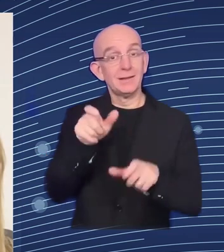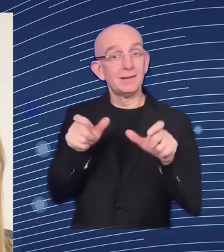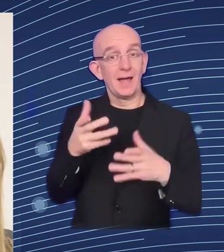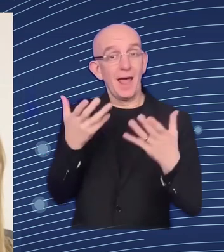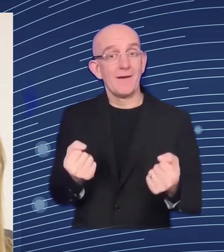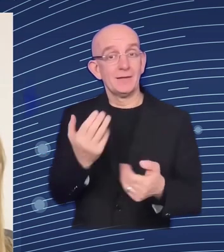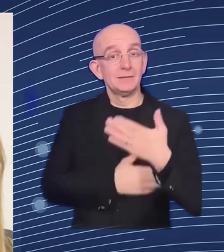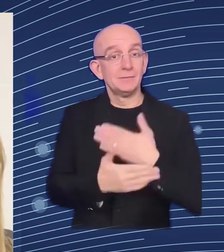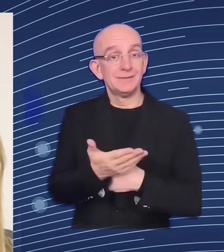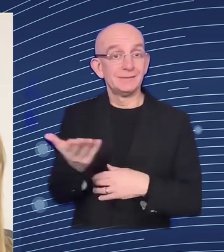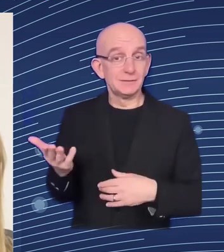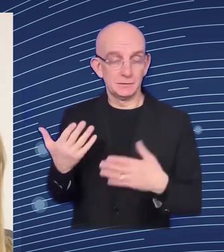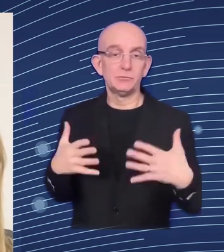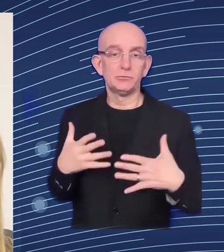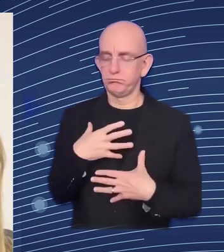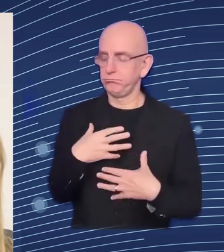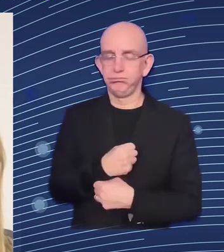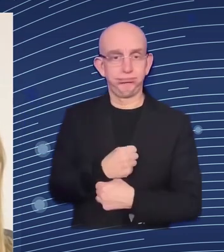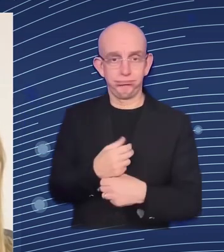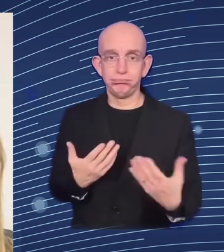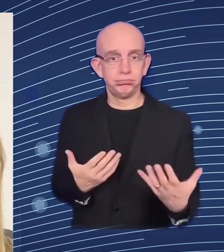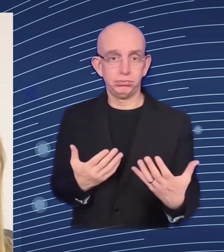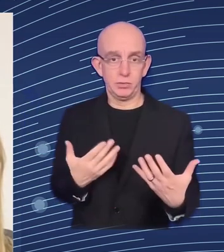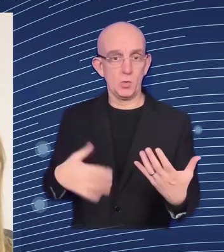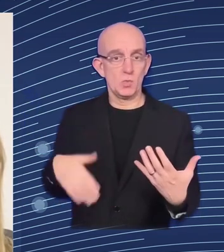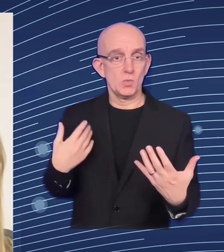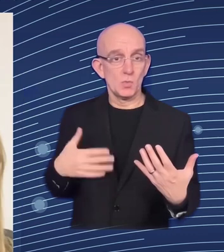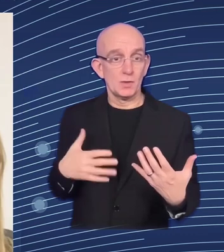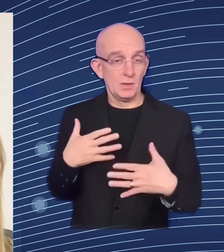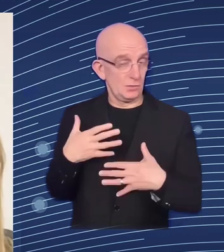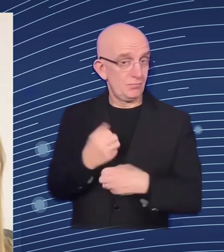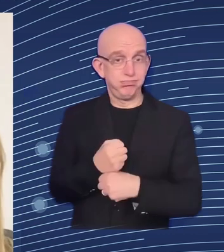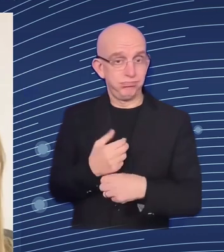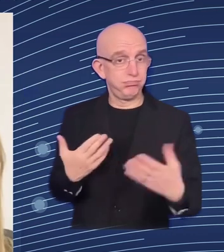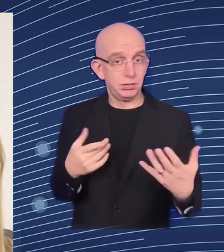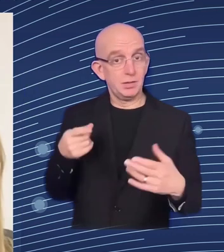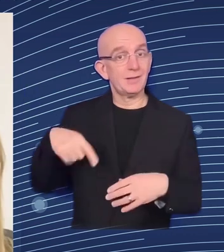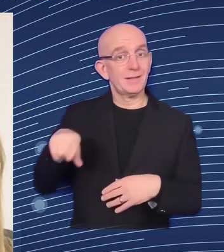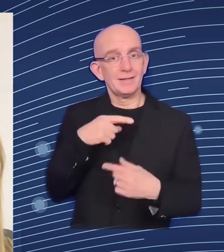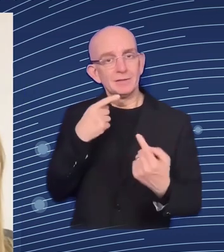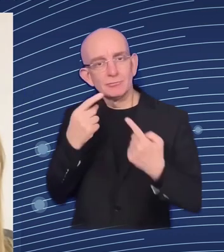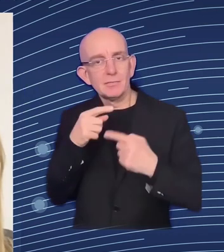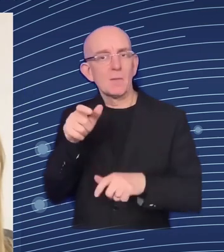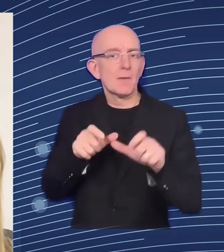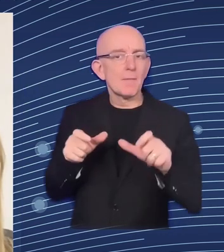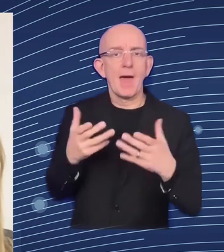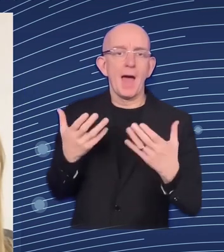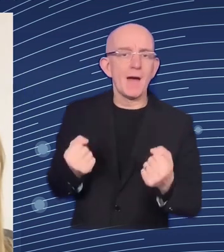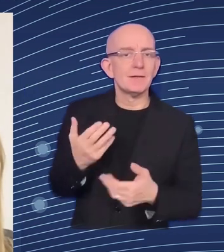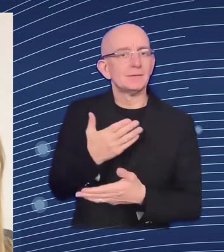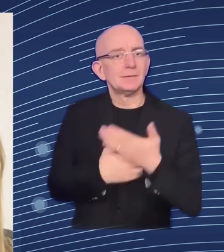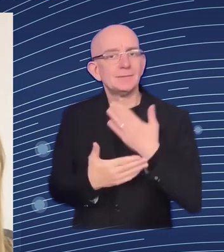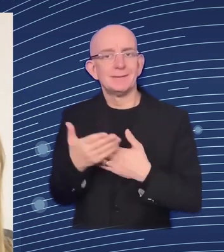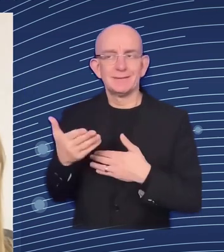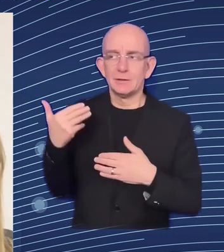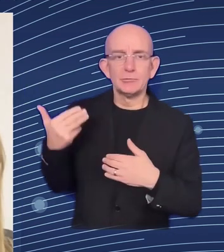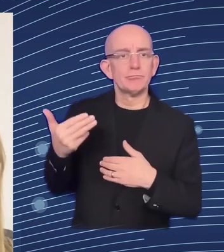we are talking about people with disability that every day every day this war is producing people with